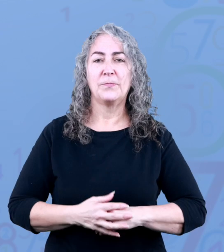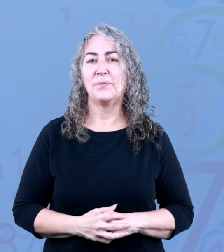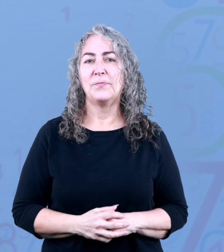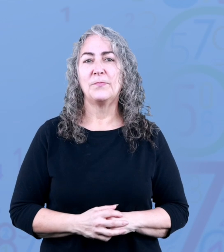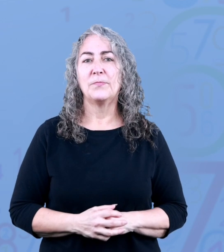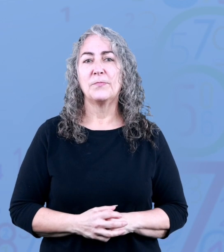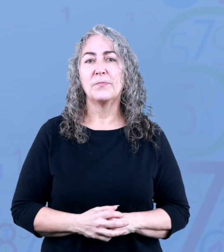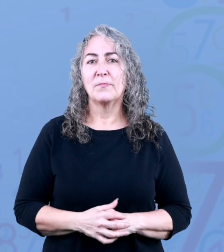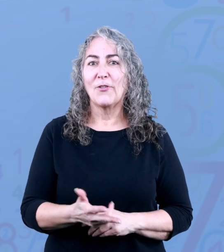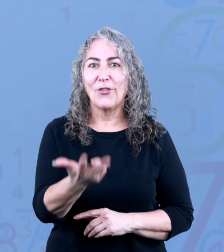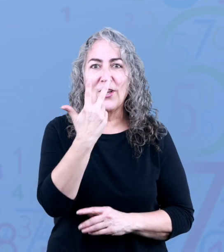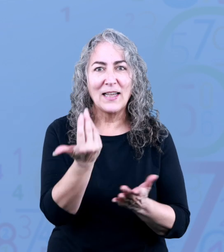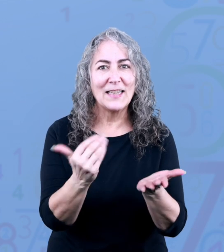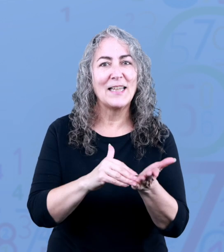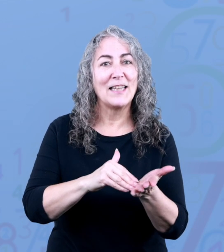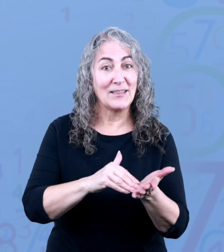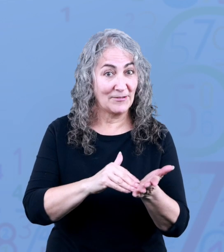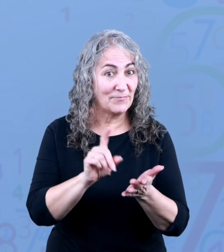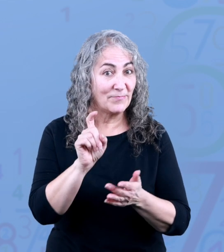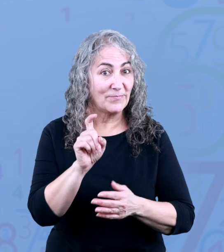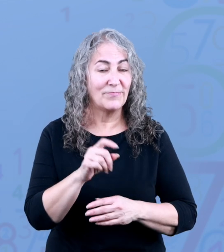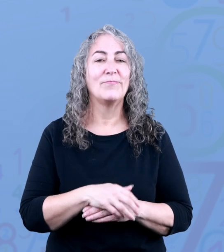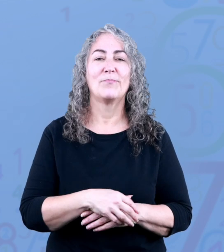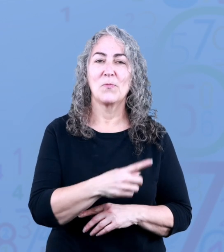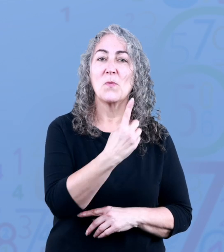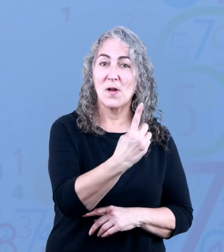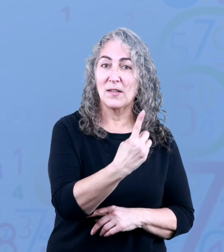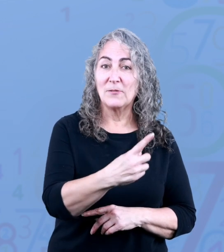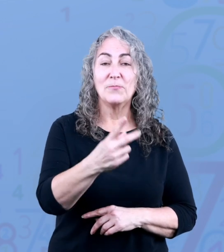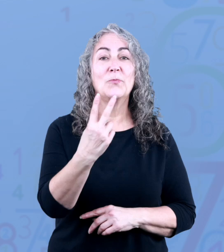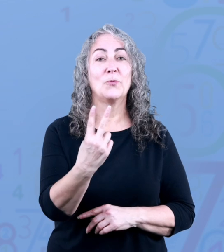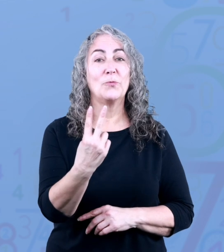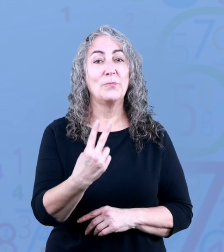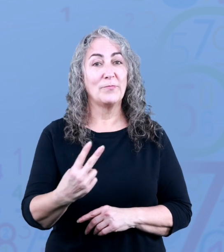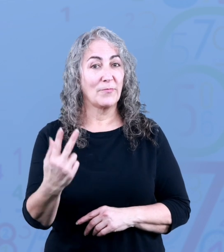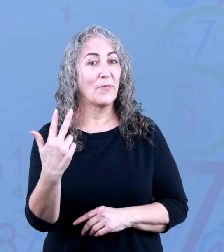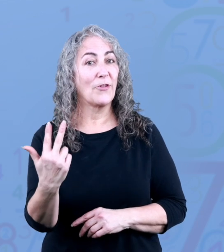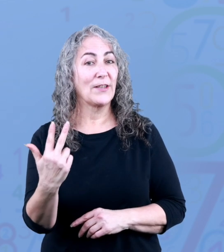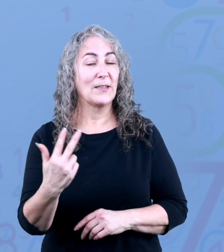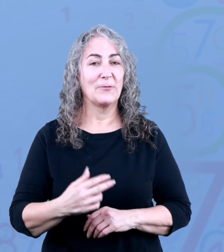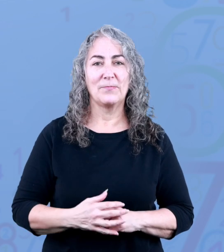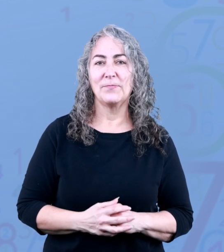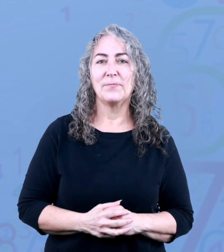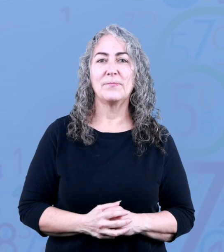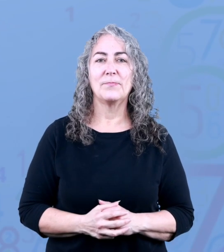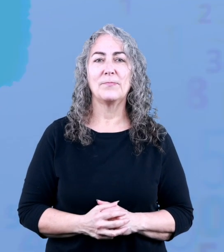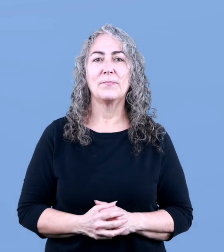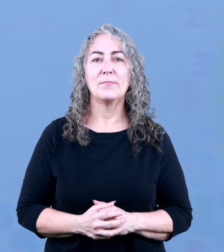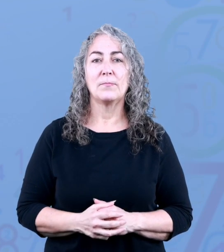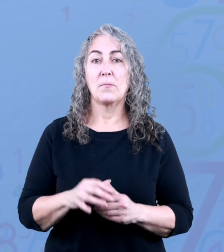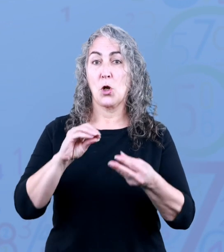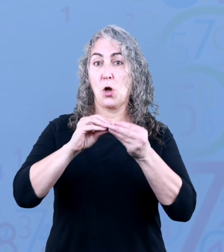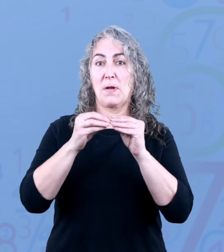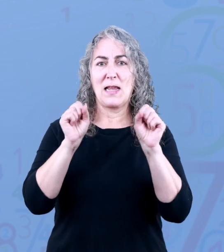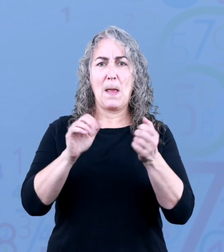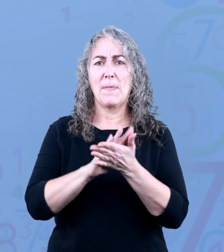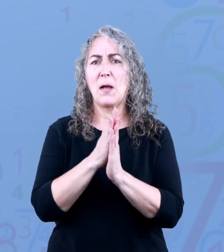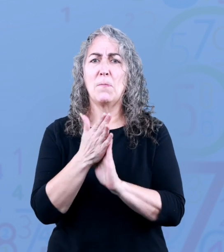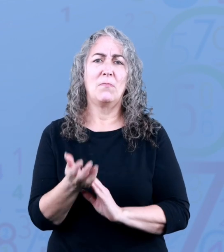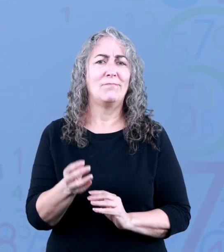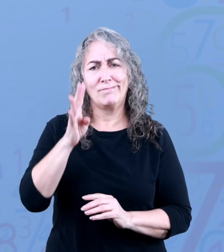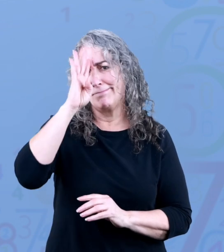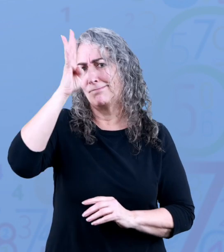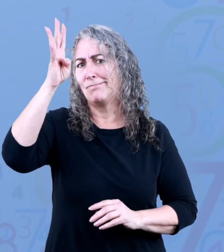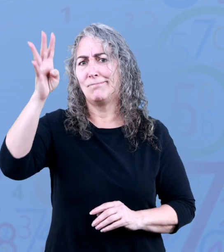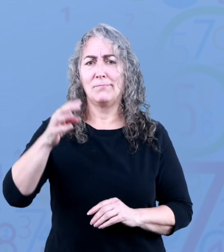it's three again isn't it one two three numbers can be